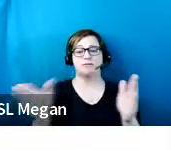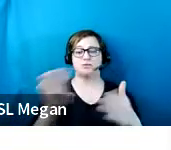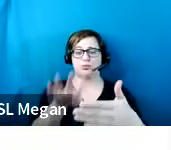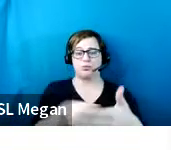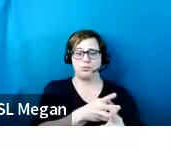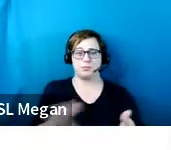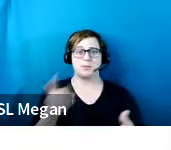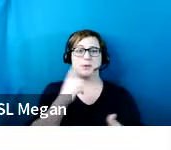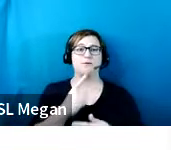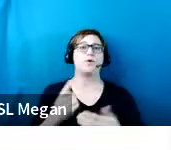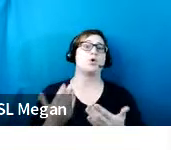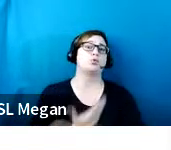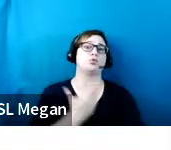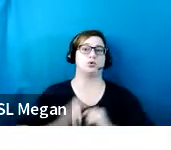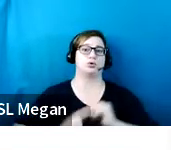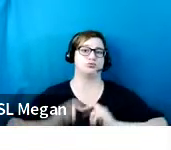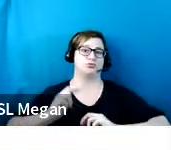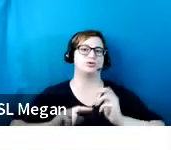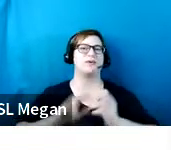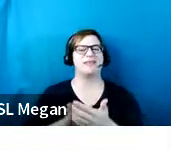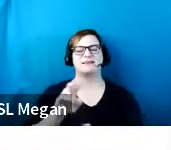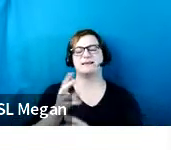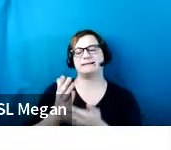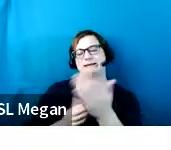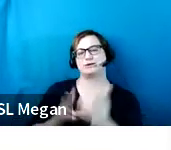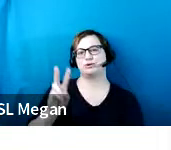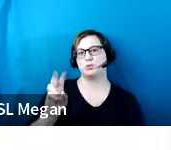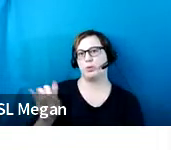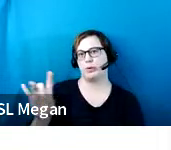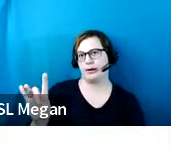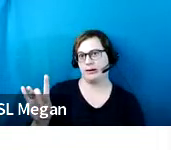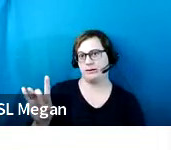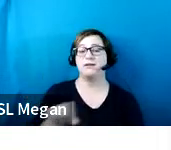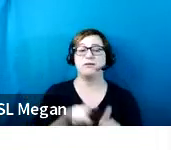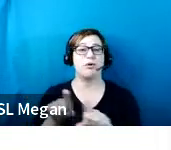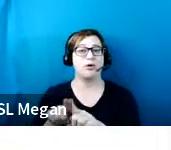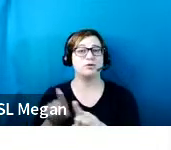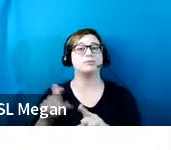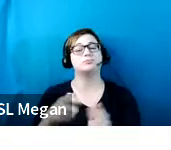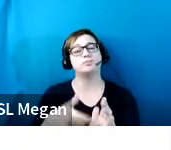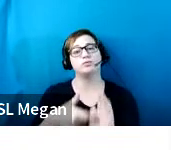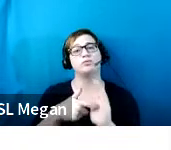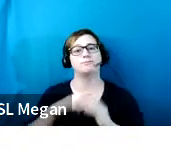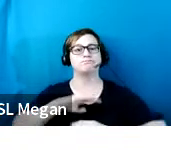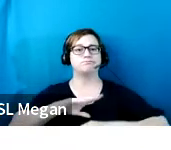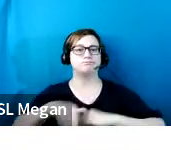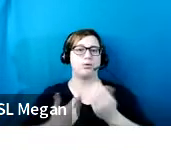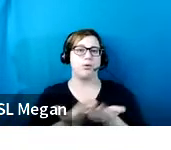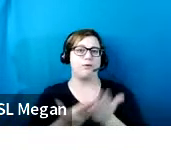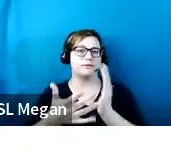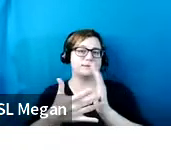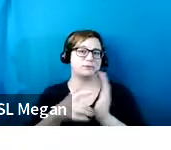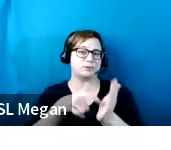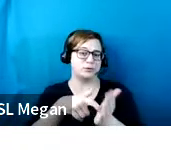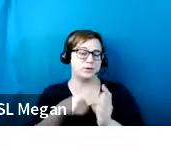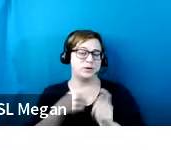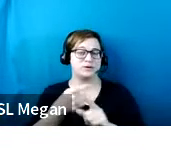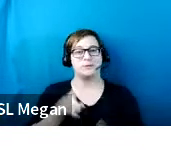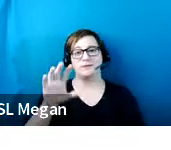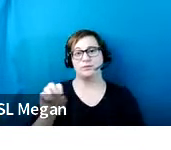construction, and that's in Section 208. And then also meet the technical requirements that are located in Section 502.